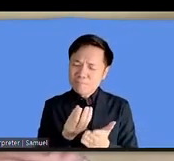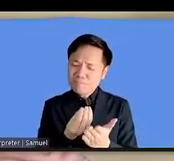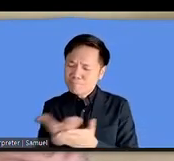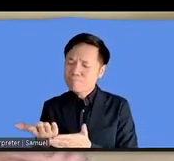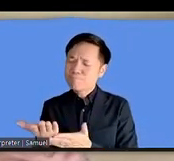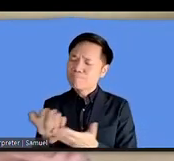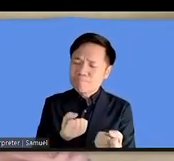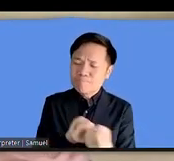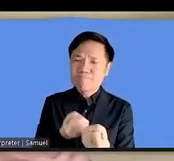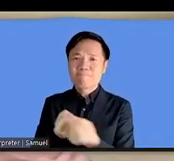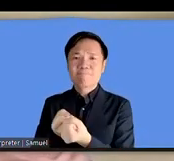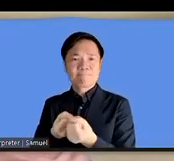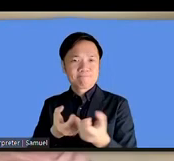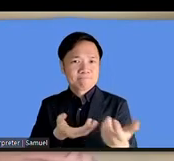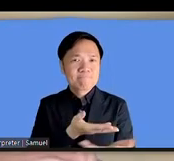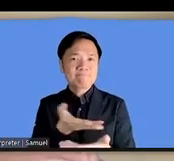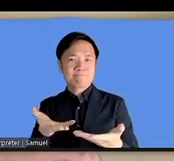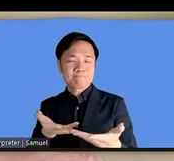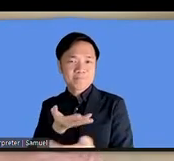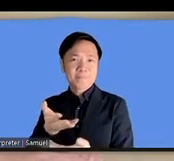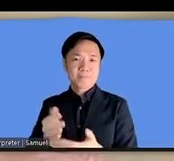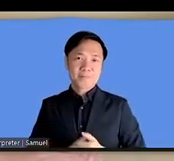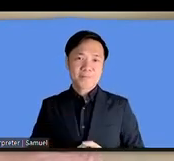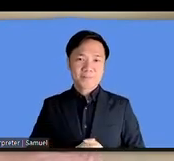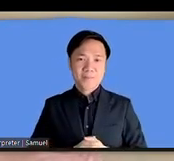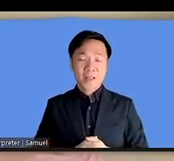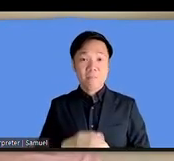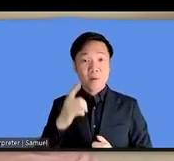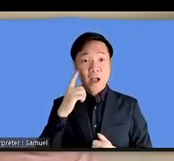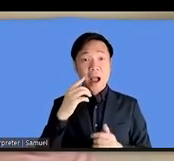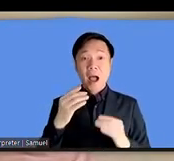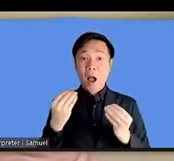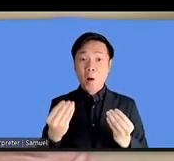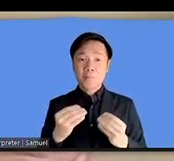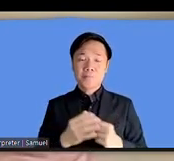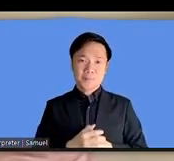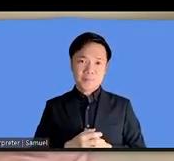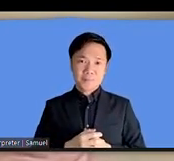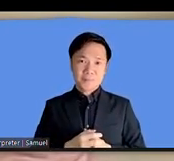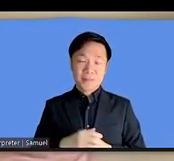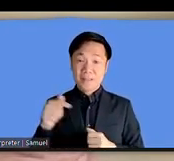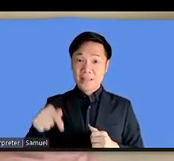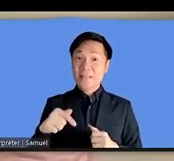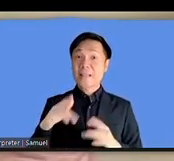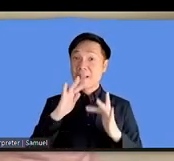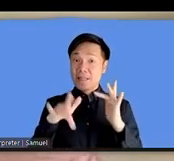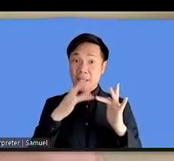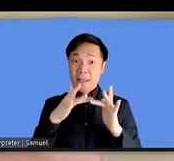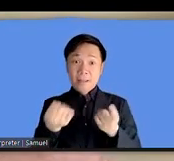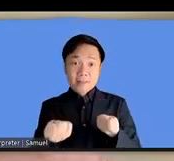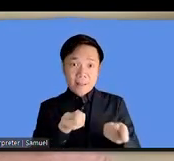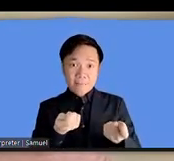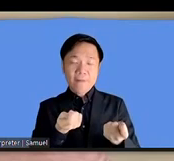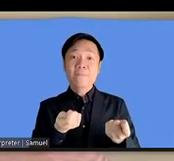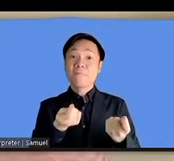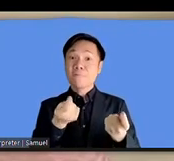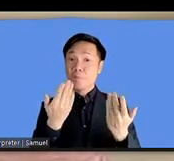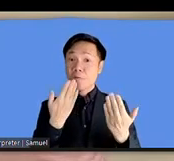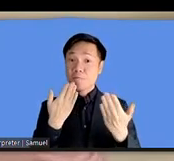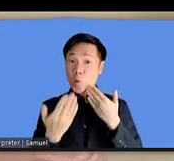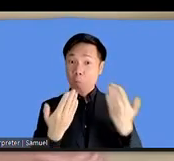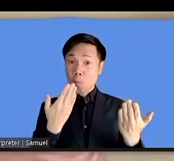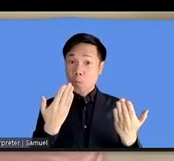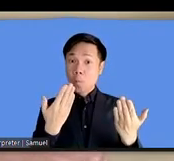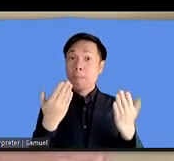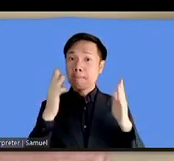uh to where it should be contributing to make the internet governance forums accessible for people with disabilities